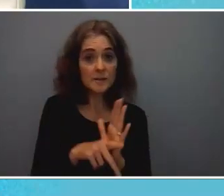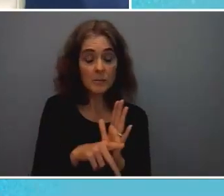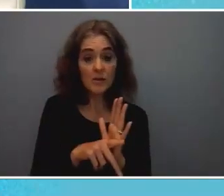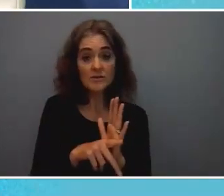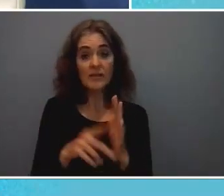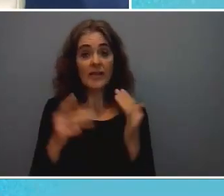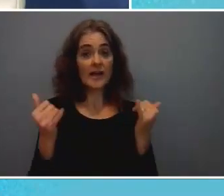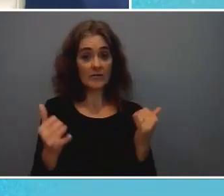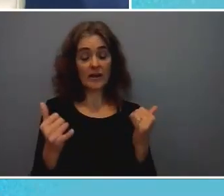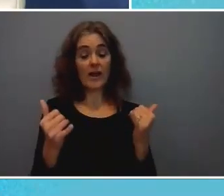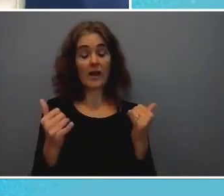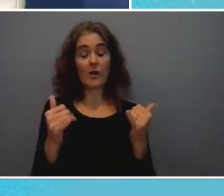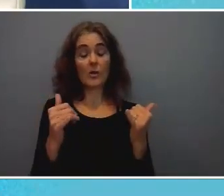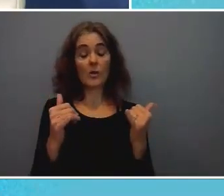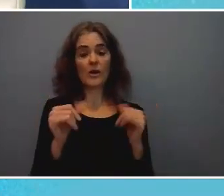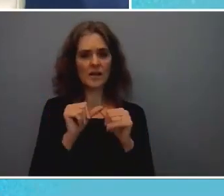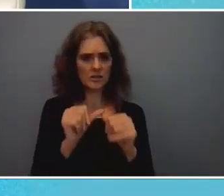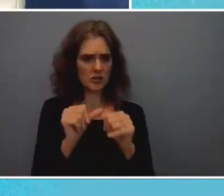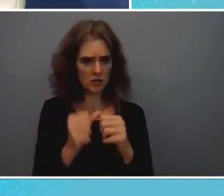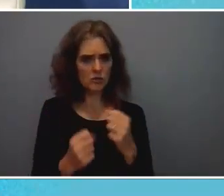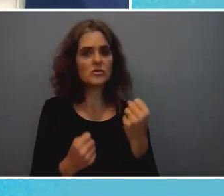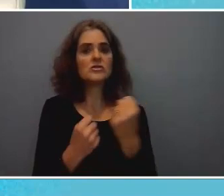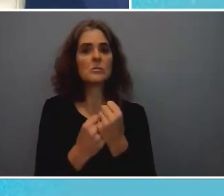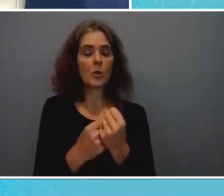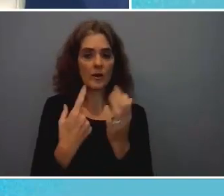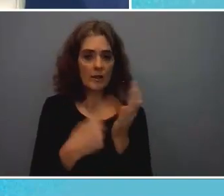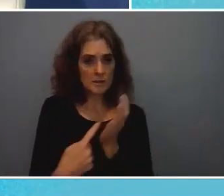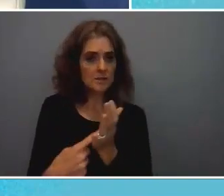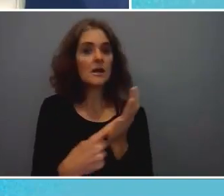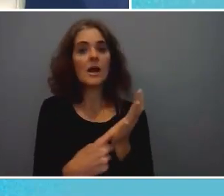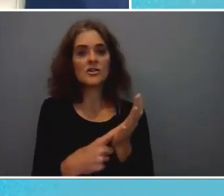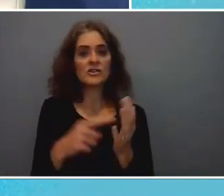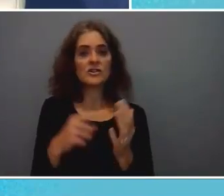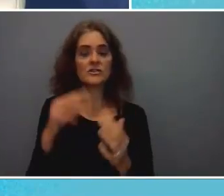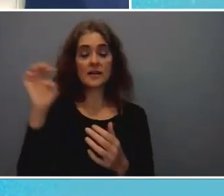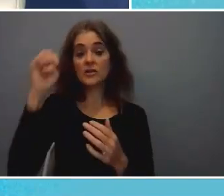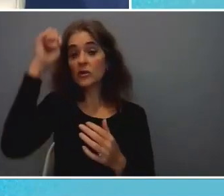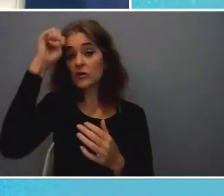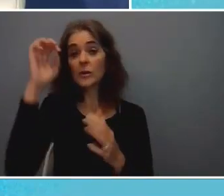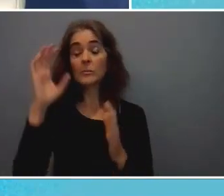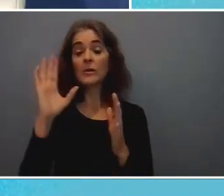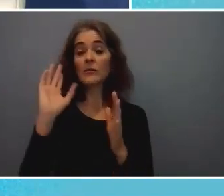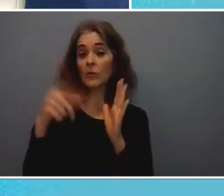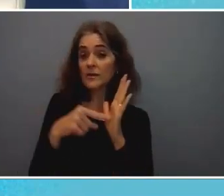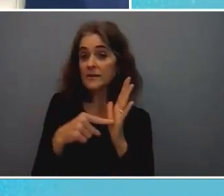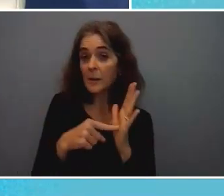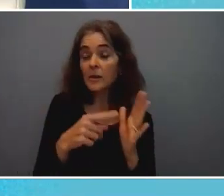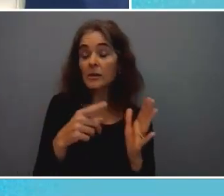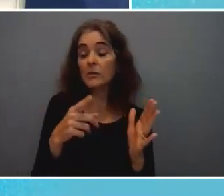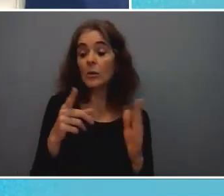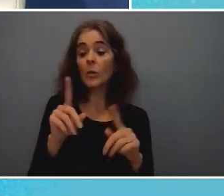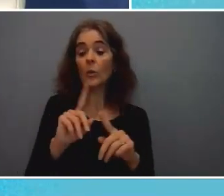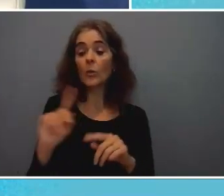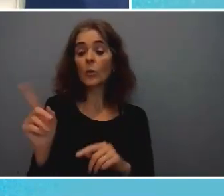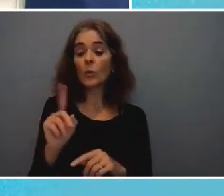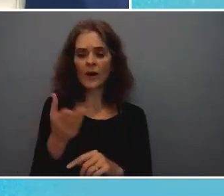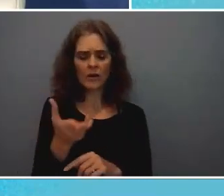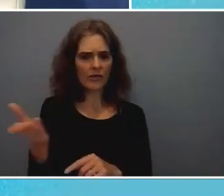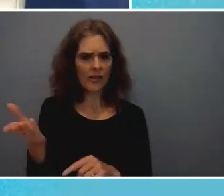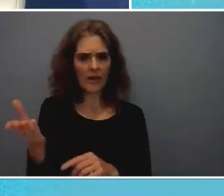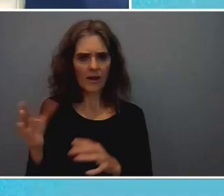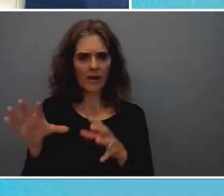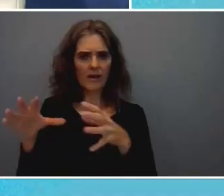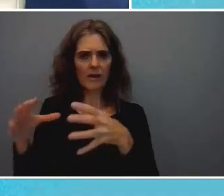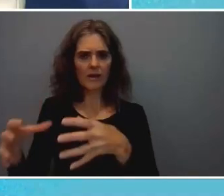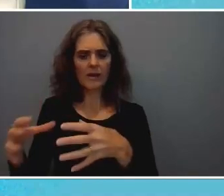um continued to support the discussions in europe for instance where they have pursued um